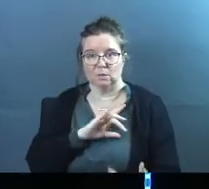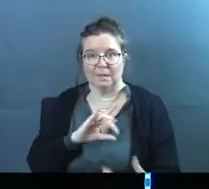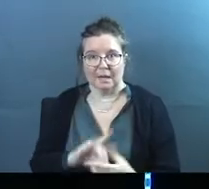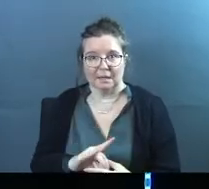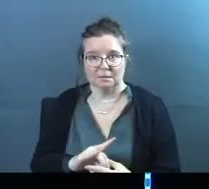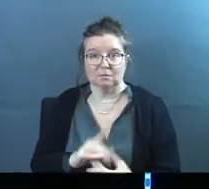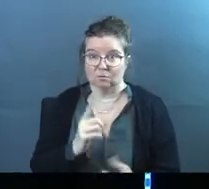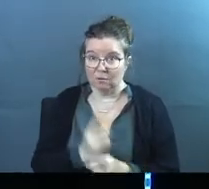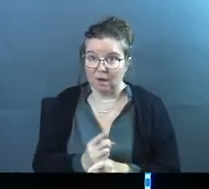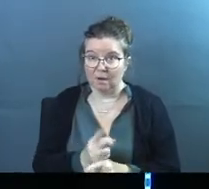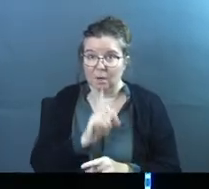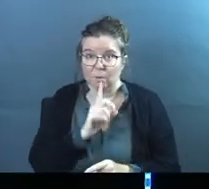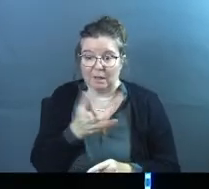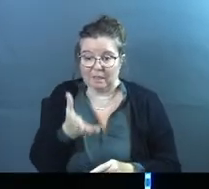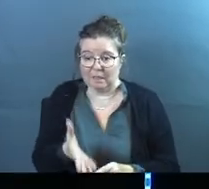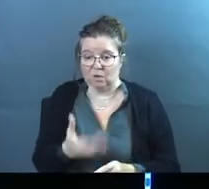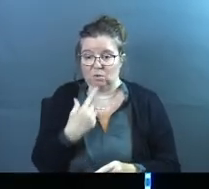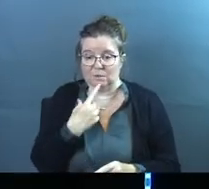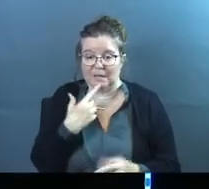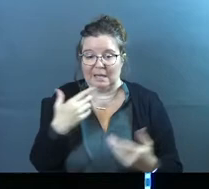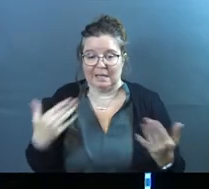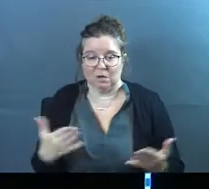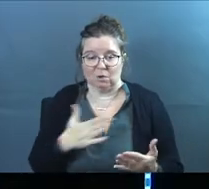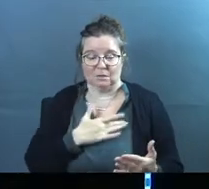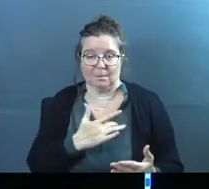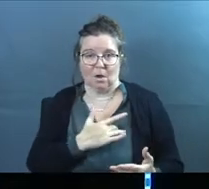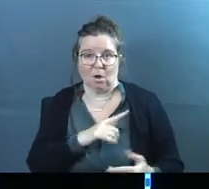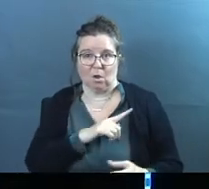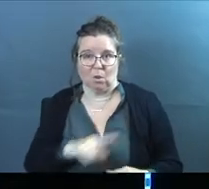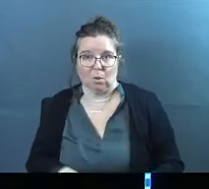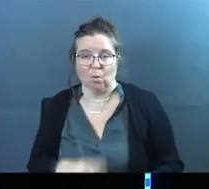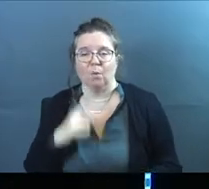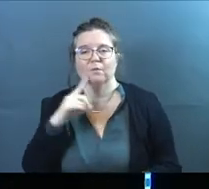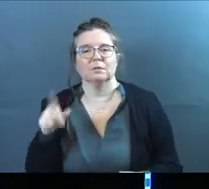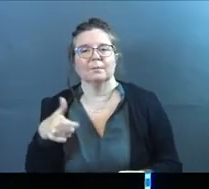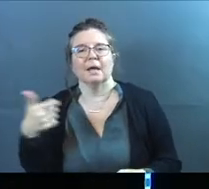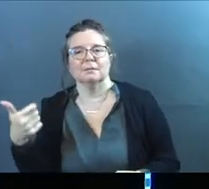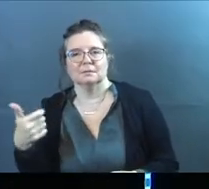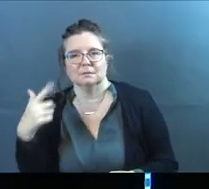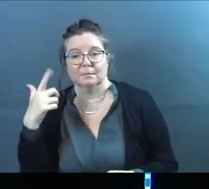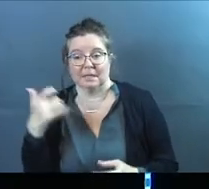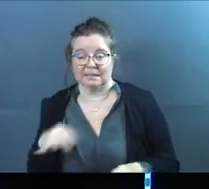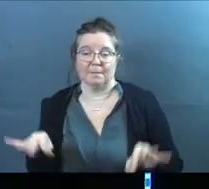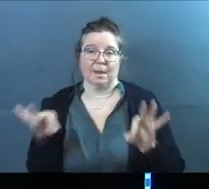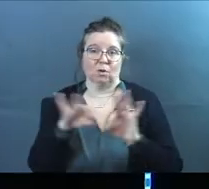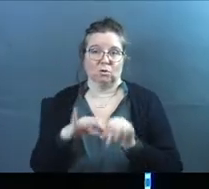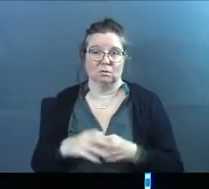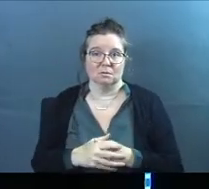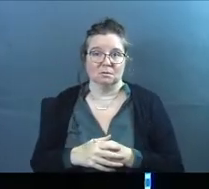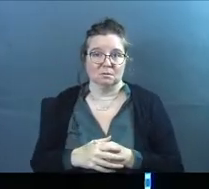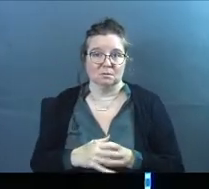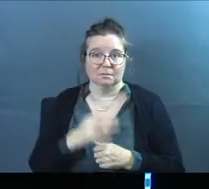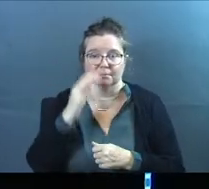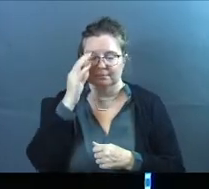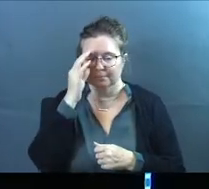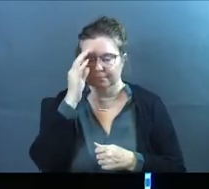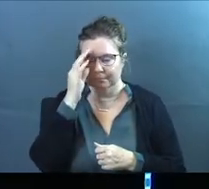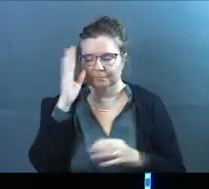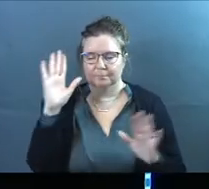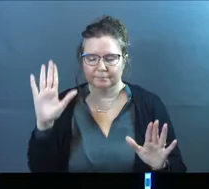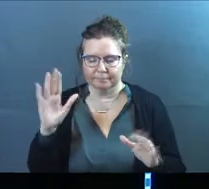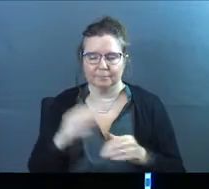connect, right? Are we really there to say, here is my heart, Lord? Or is it for something else? Because it matters. So